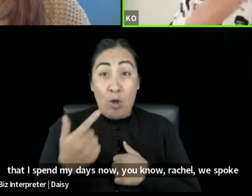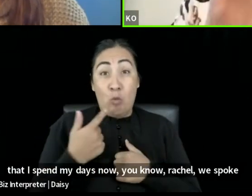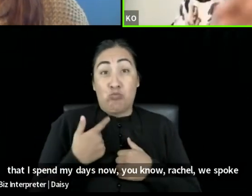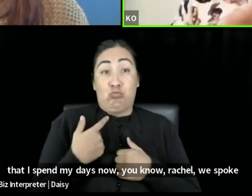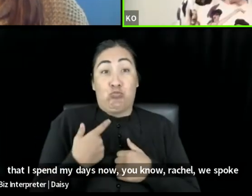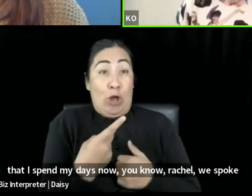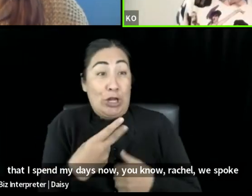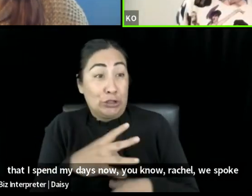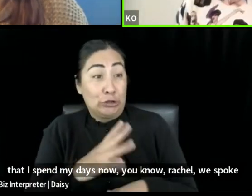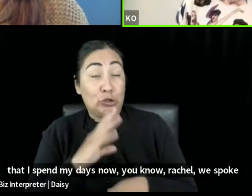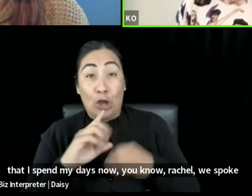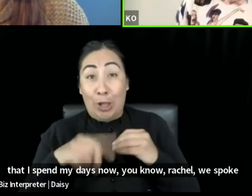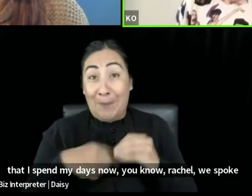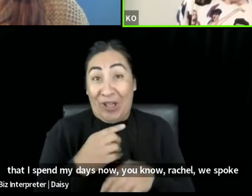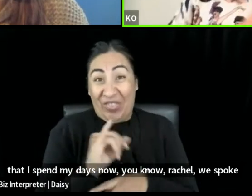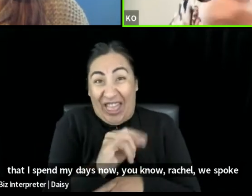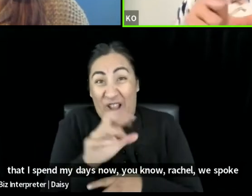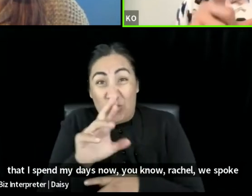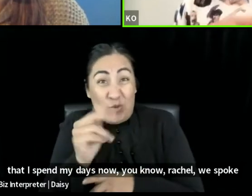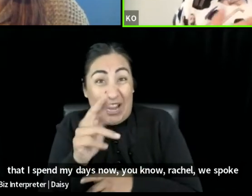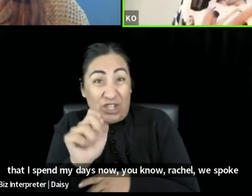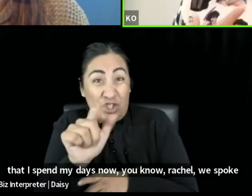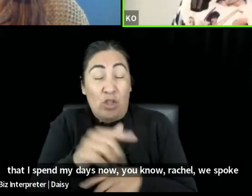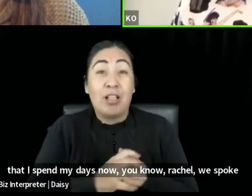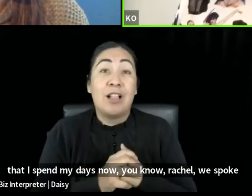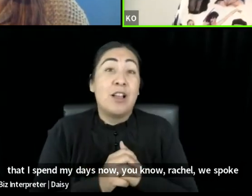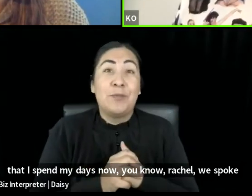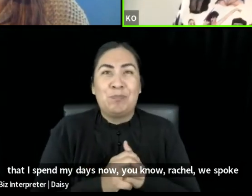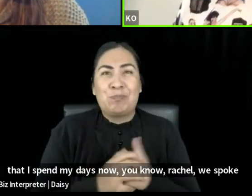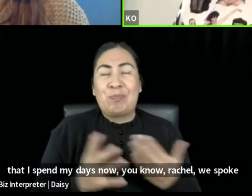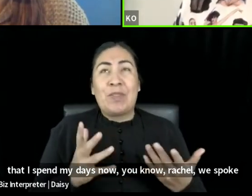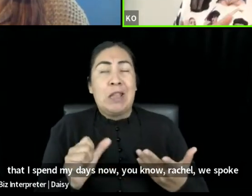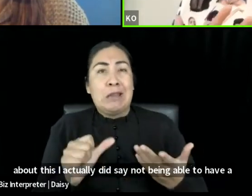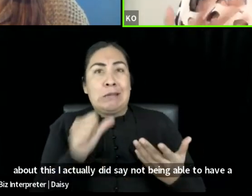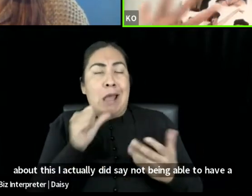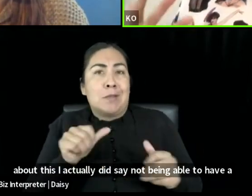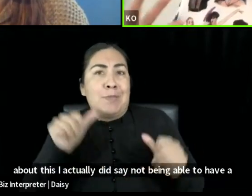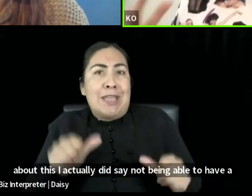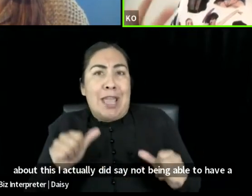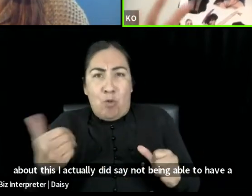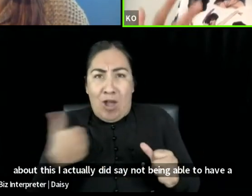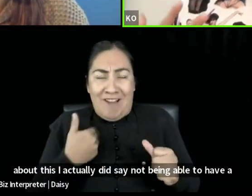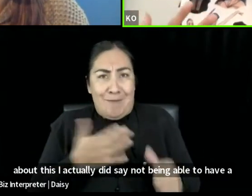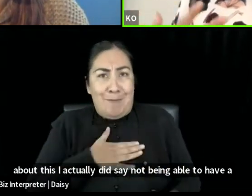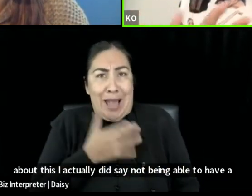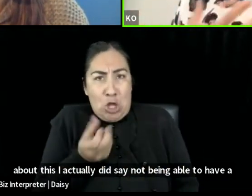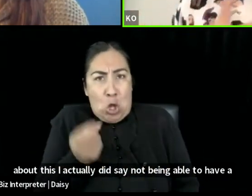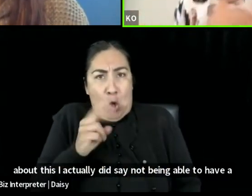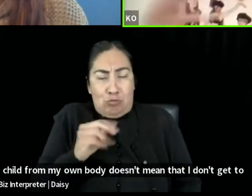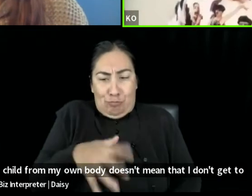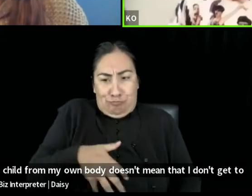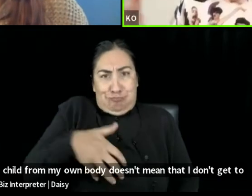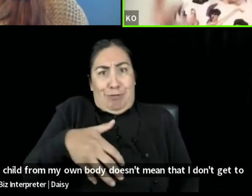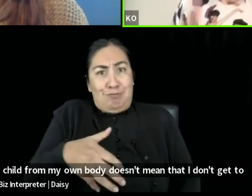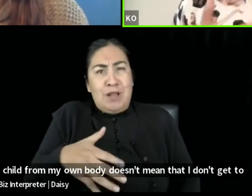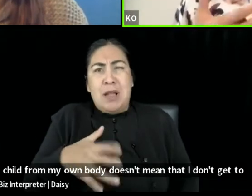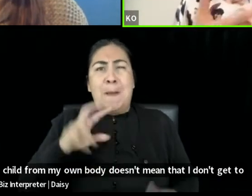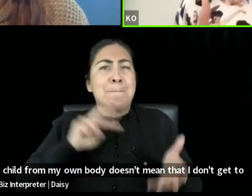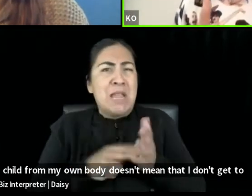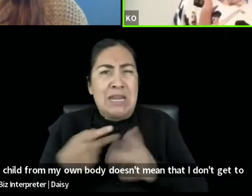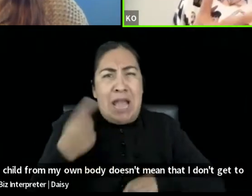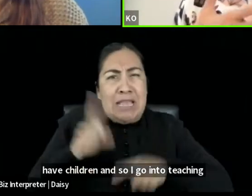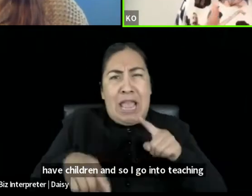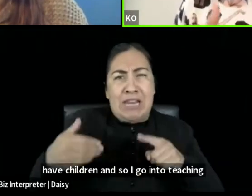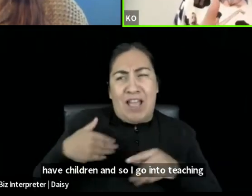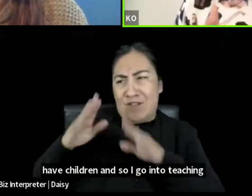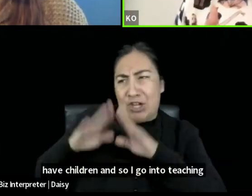this, I actually did say not being able to have a child from my own body. doesn't mean that I don't get to have children. And so I go into teaching for this